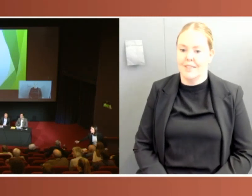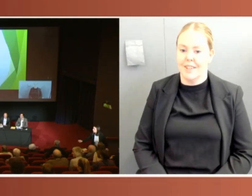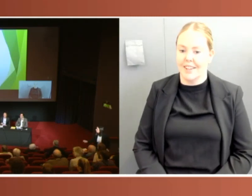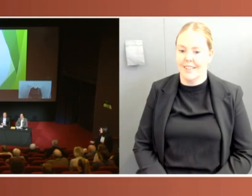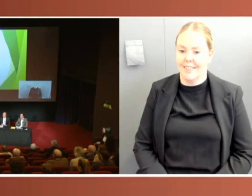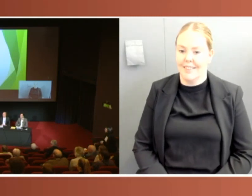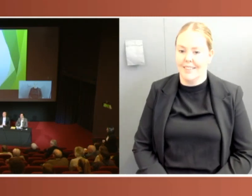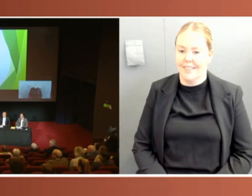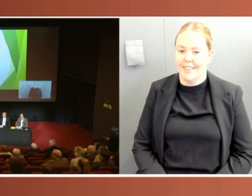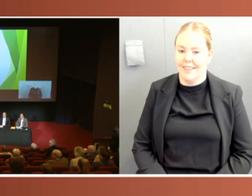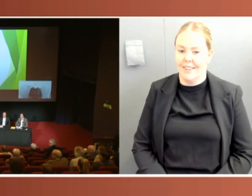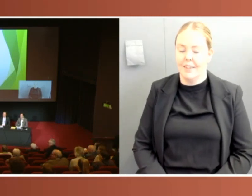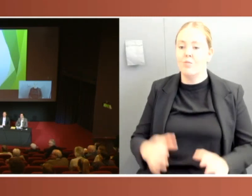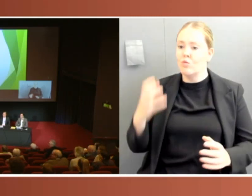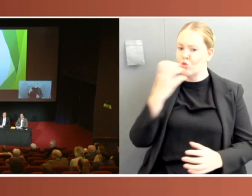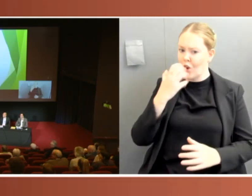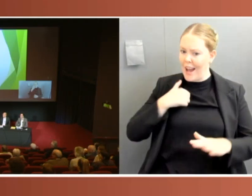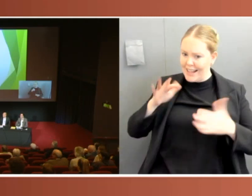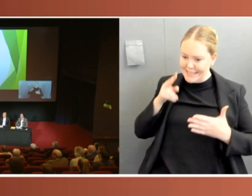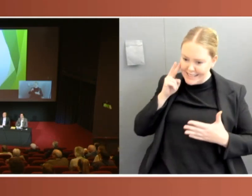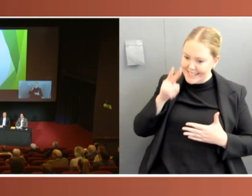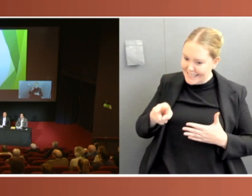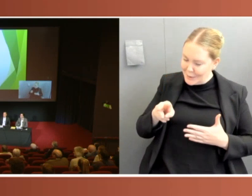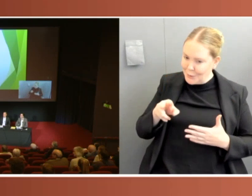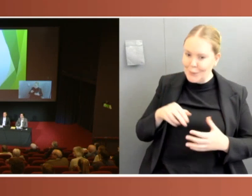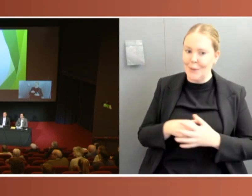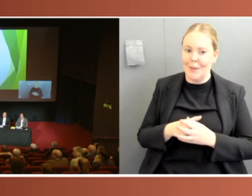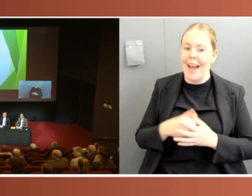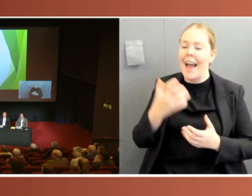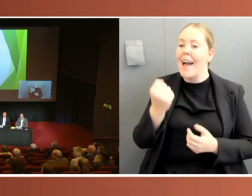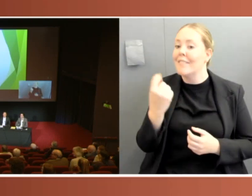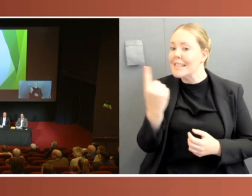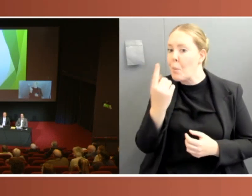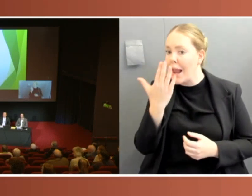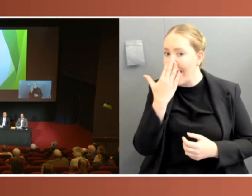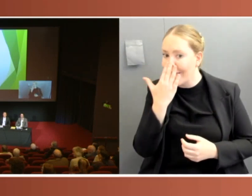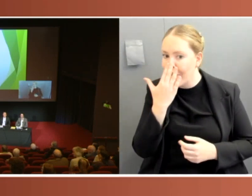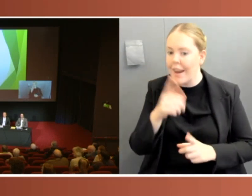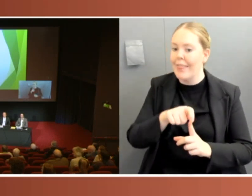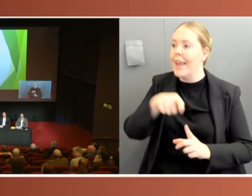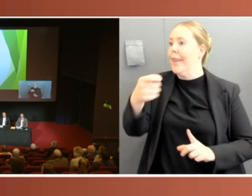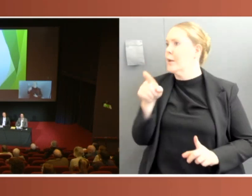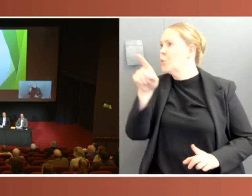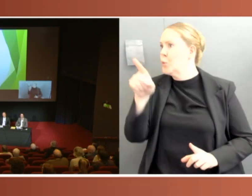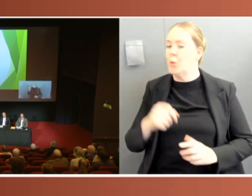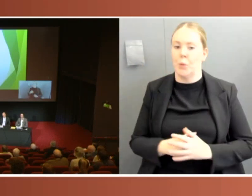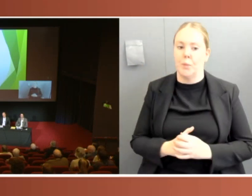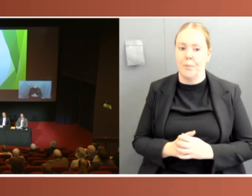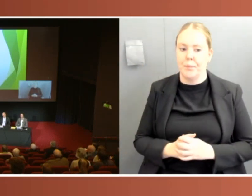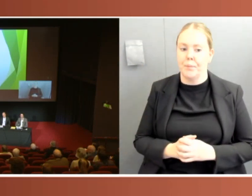Sorry, I didn't see you there, sir. I think we've got someone down the front first and then we'll come to you. You mentioned the